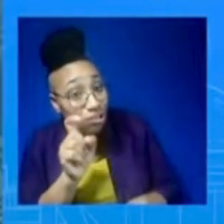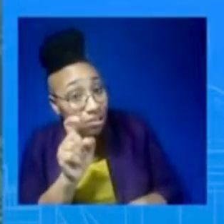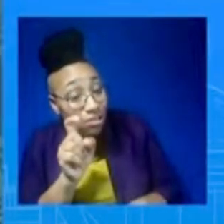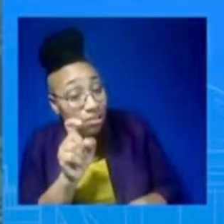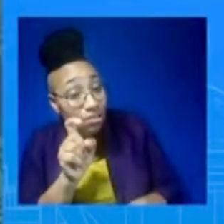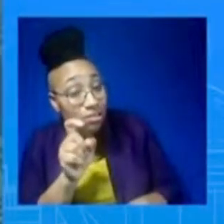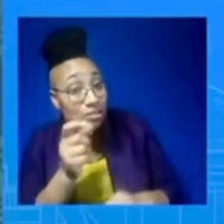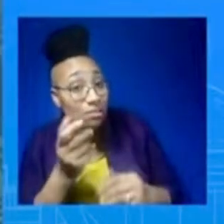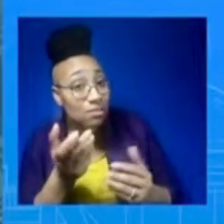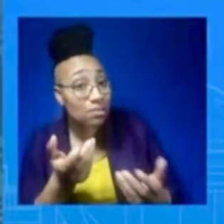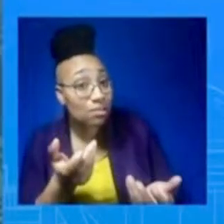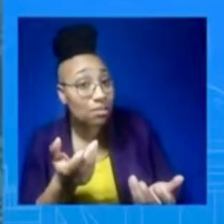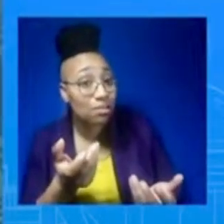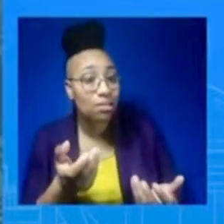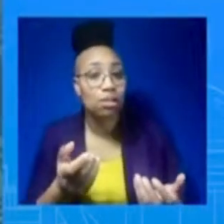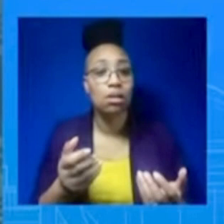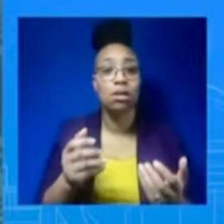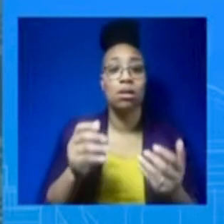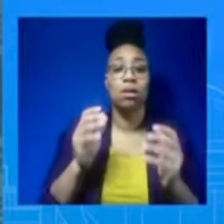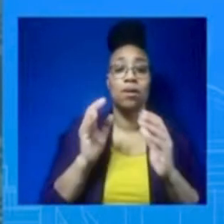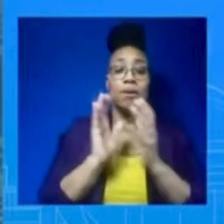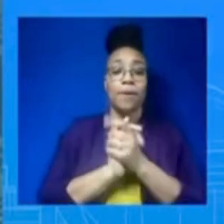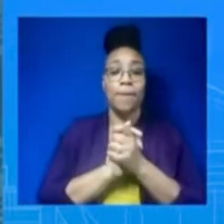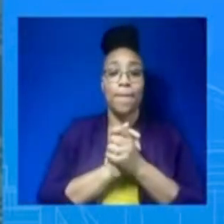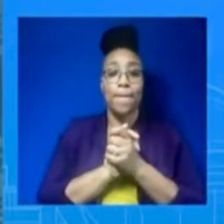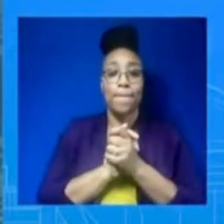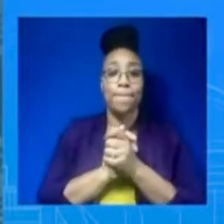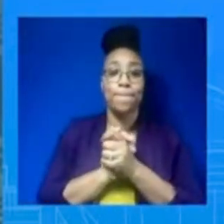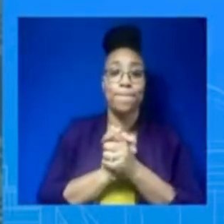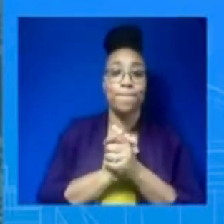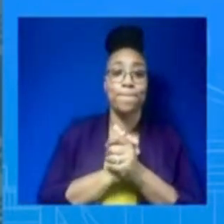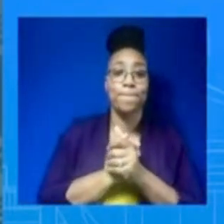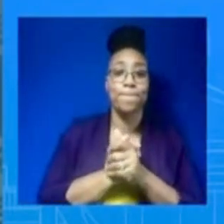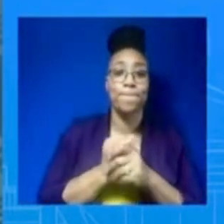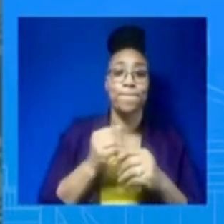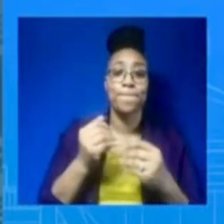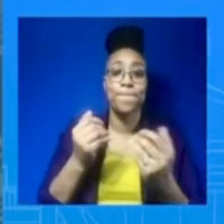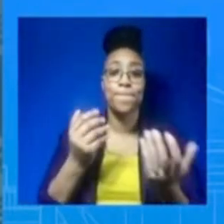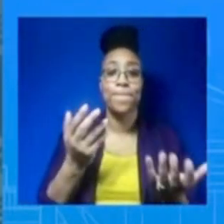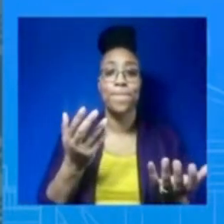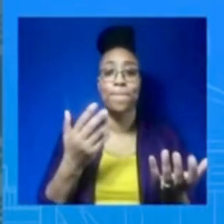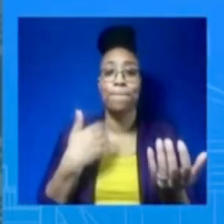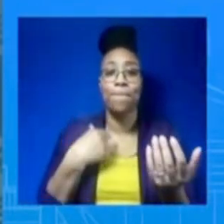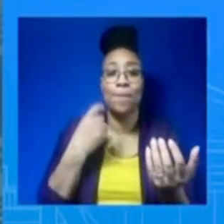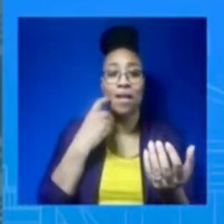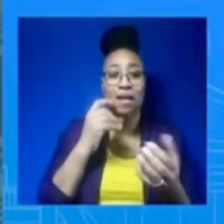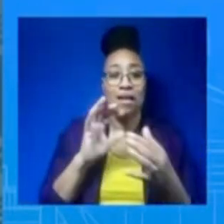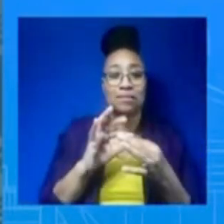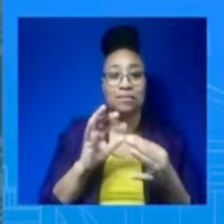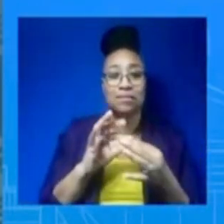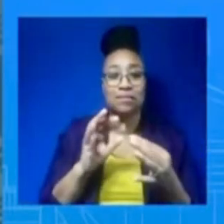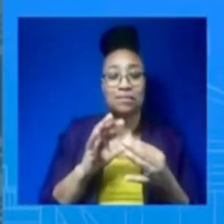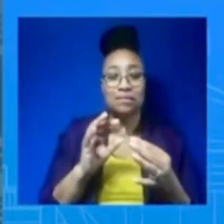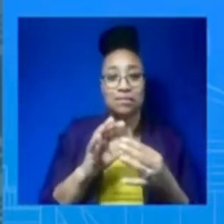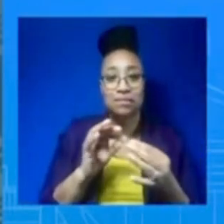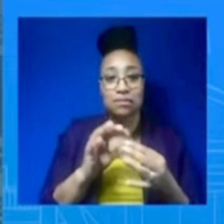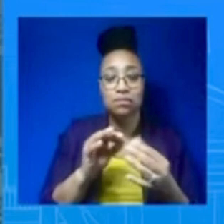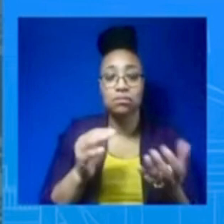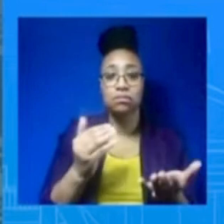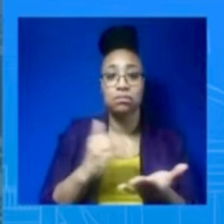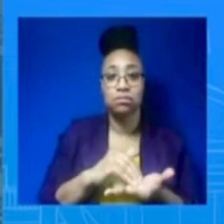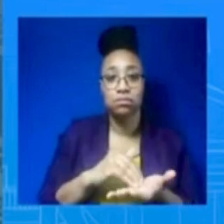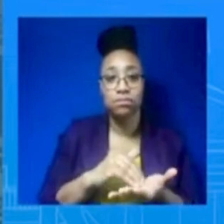ahead of what we've laid out. He'll be in Warsaw. As you know, he's going to make a major speech, and he wanted to do this ahead of the anniversary.